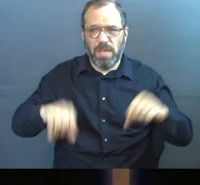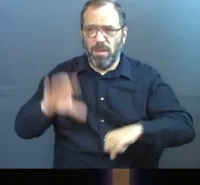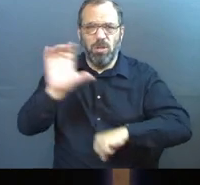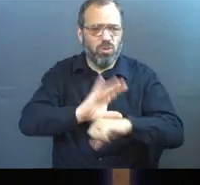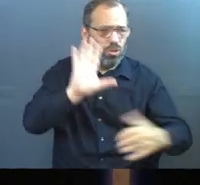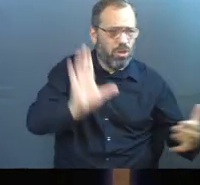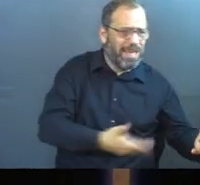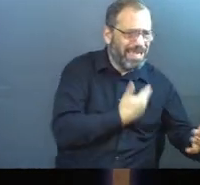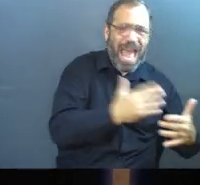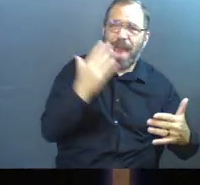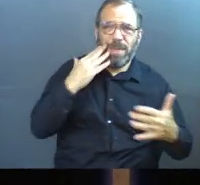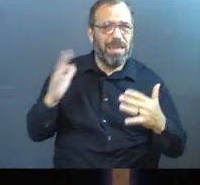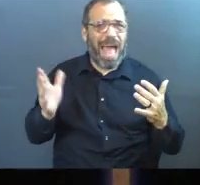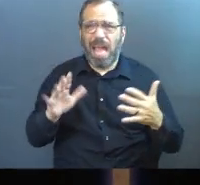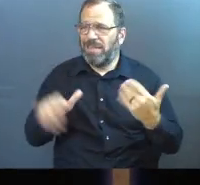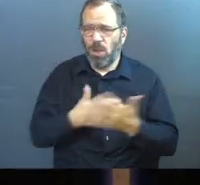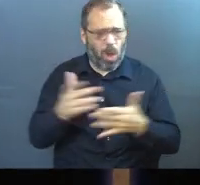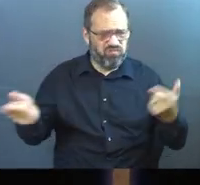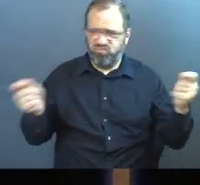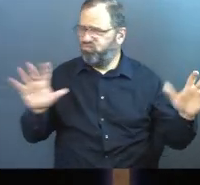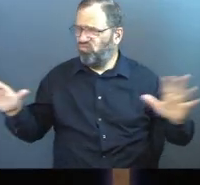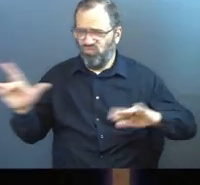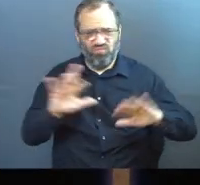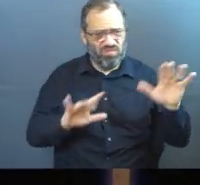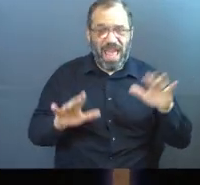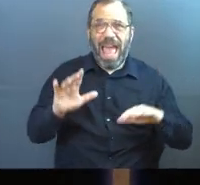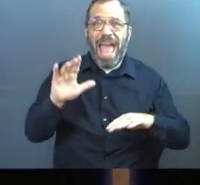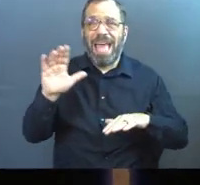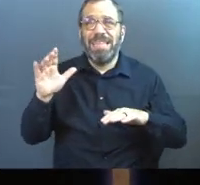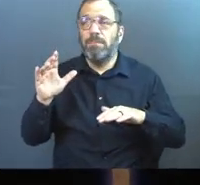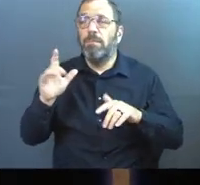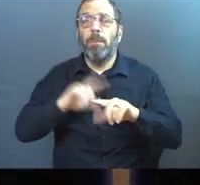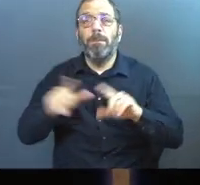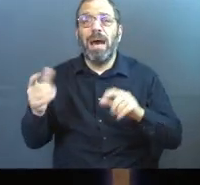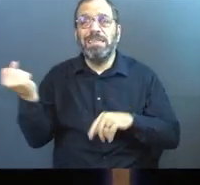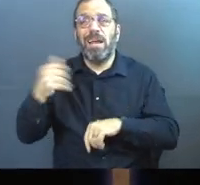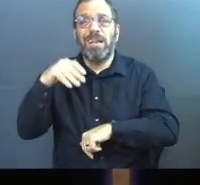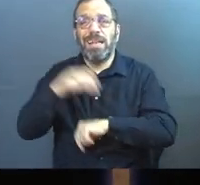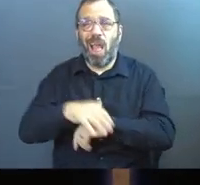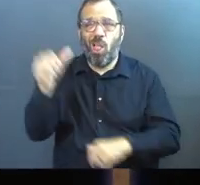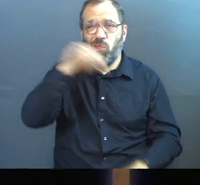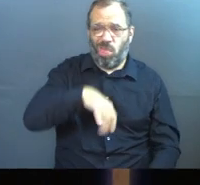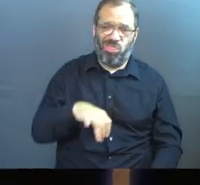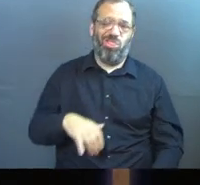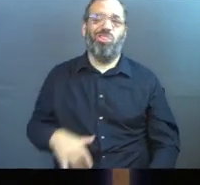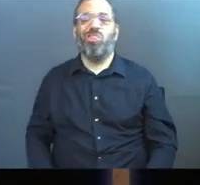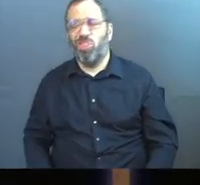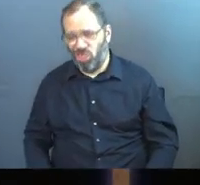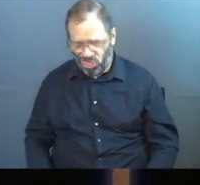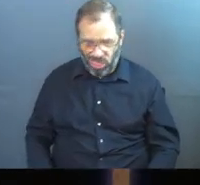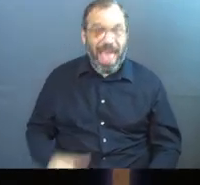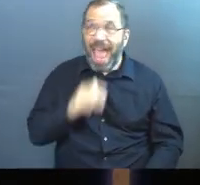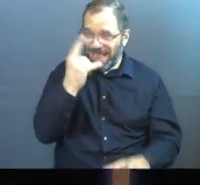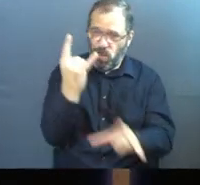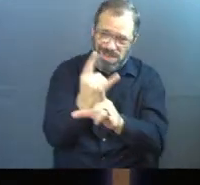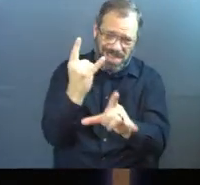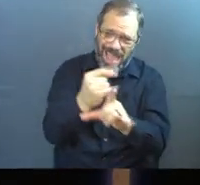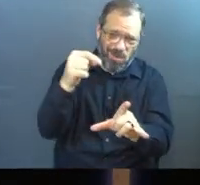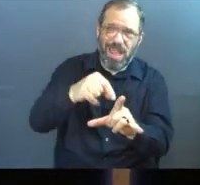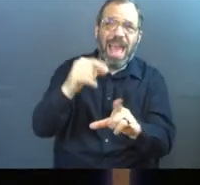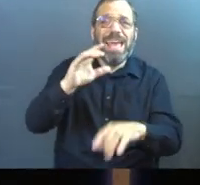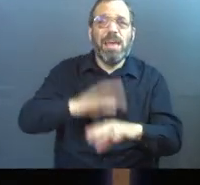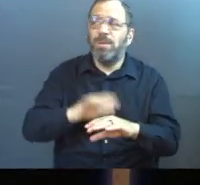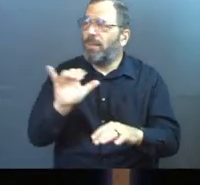cantatas. I did it all. And then I was getting drunk on Saturday nights. And it wasn't about the alcohol, guys. It